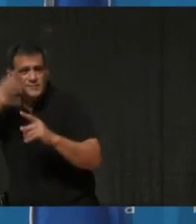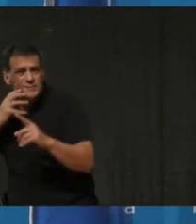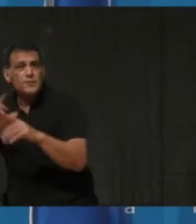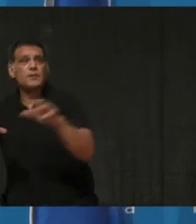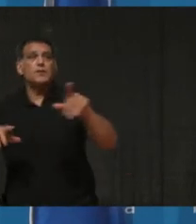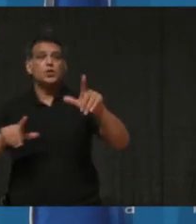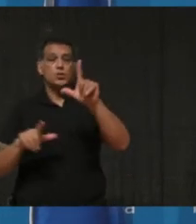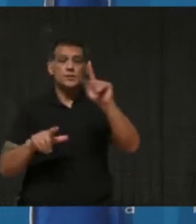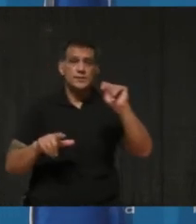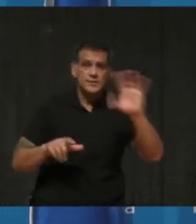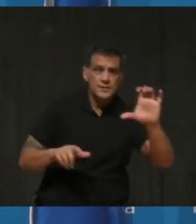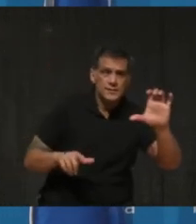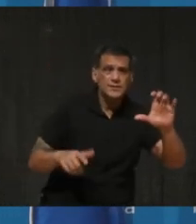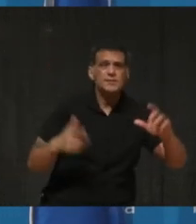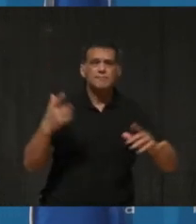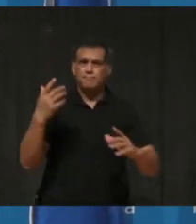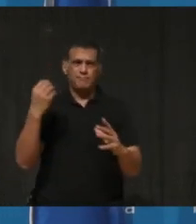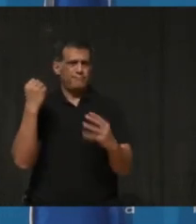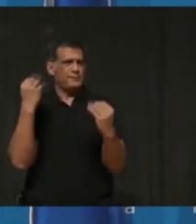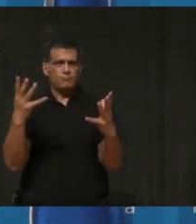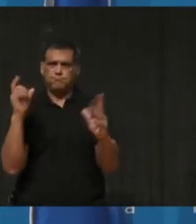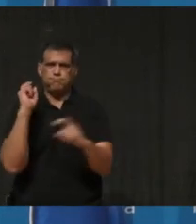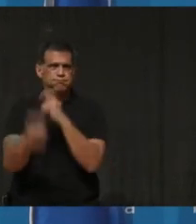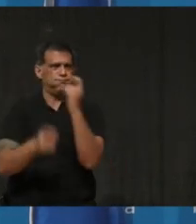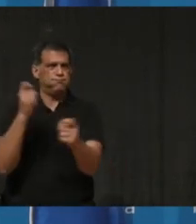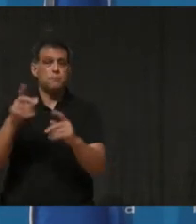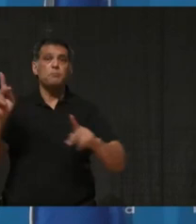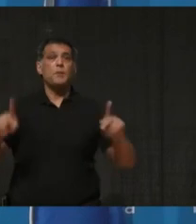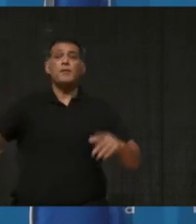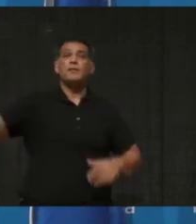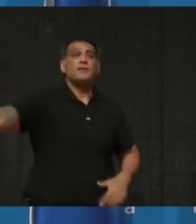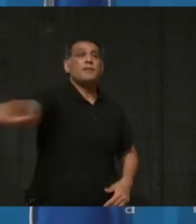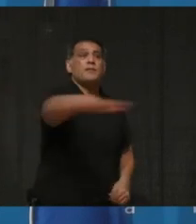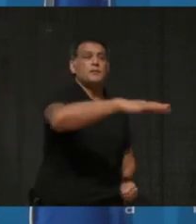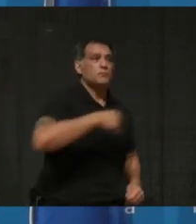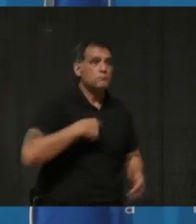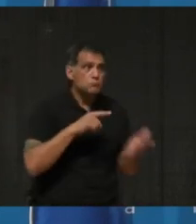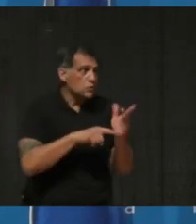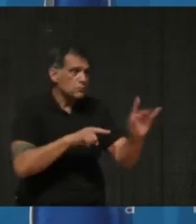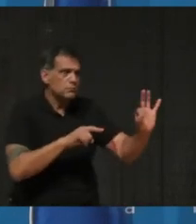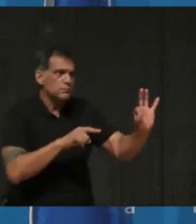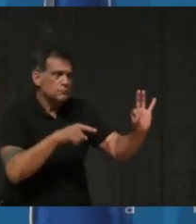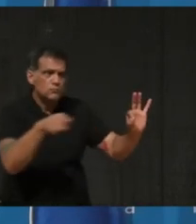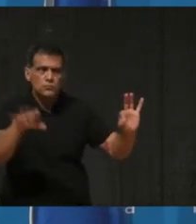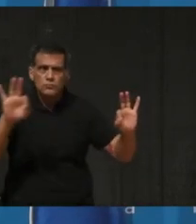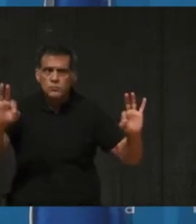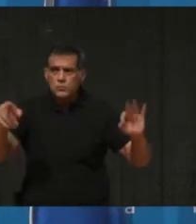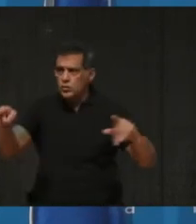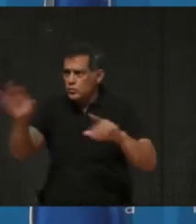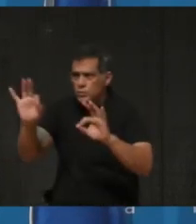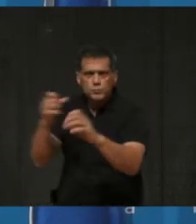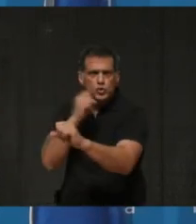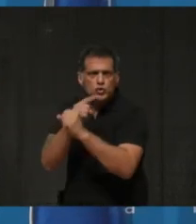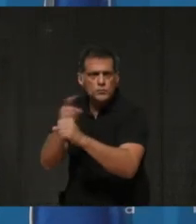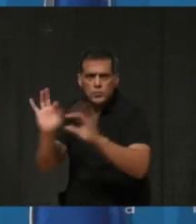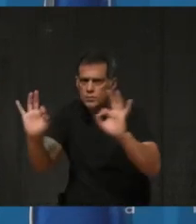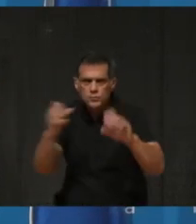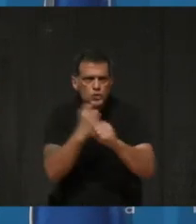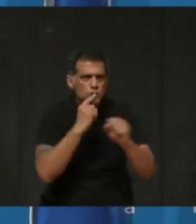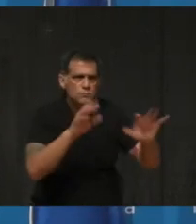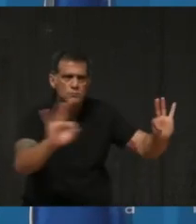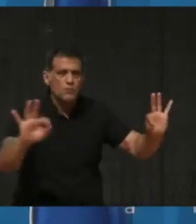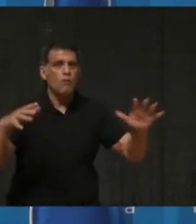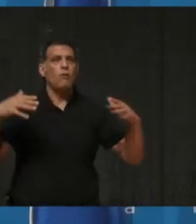Even those in the community who simply checked in on their elderly neighbors to make sure they were doing okay. These people are all